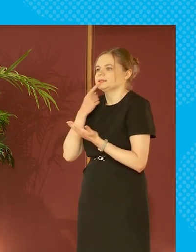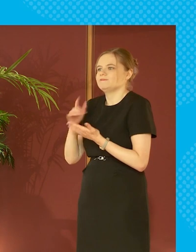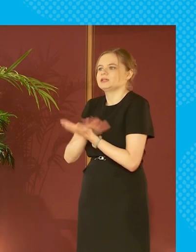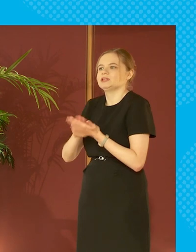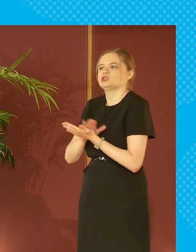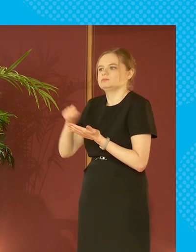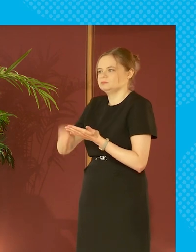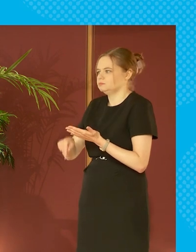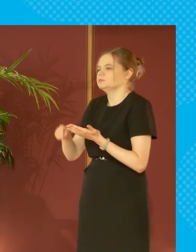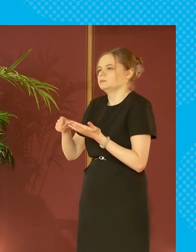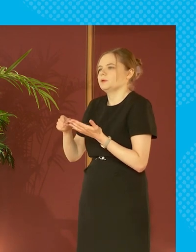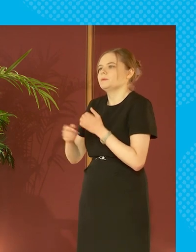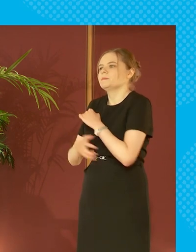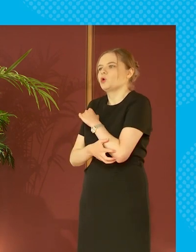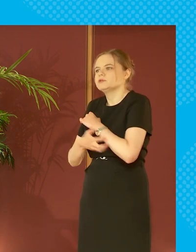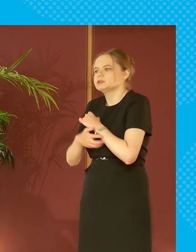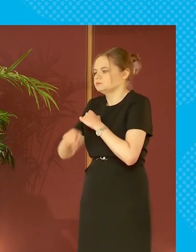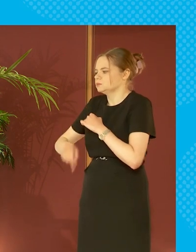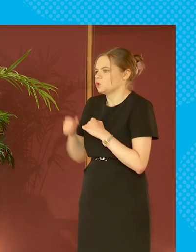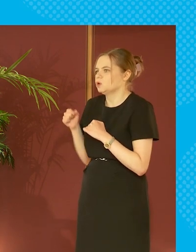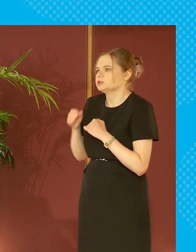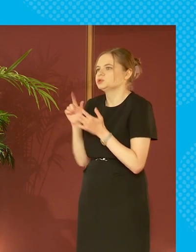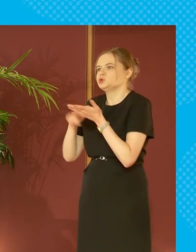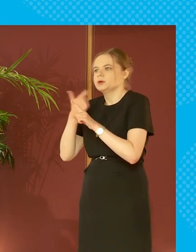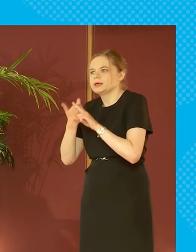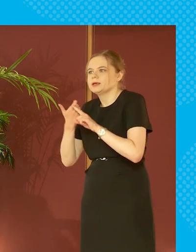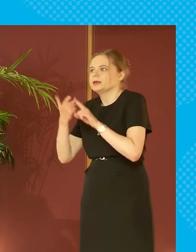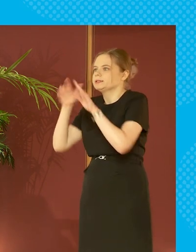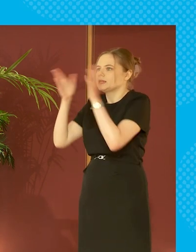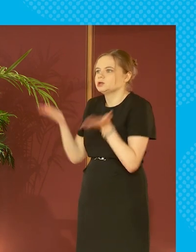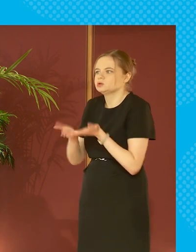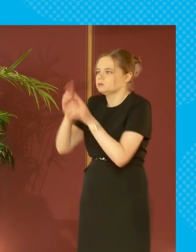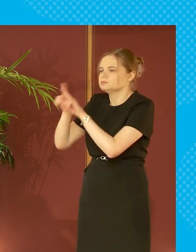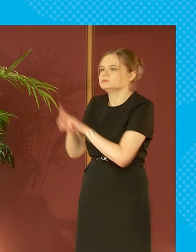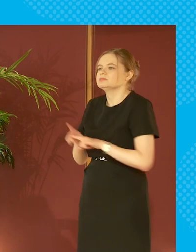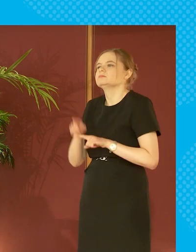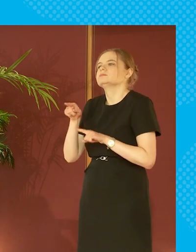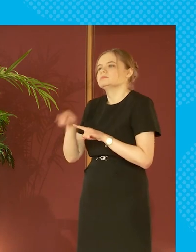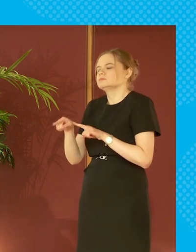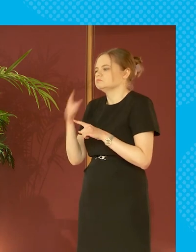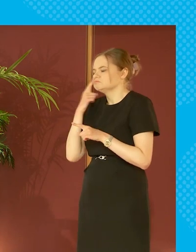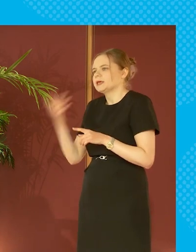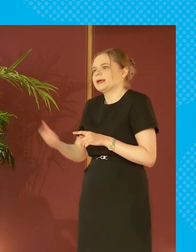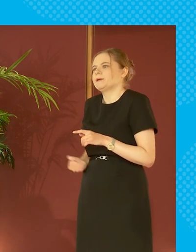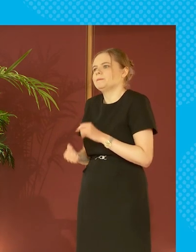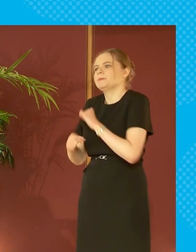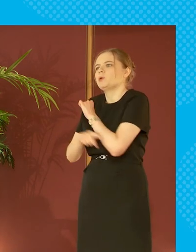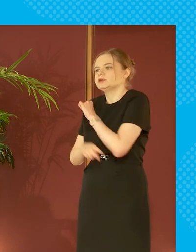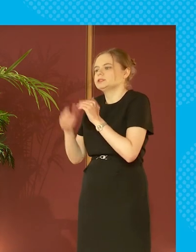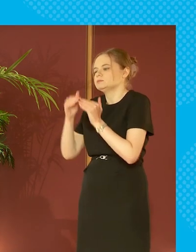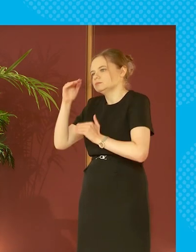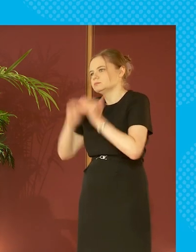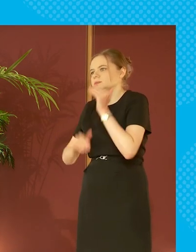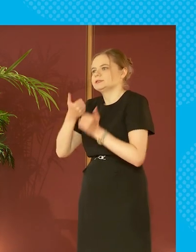use in Scotland and the UK and indeed internationally so it's a measure of income poverty on the whole which is being